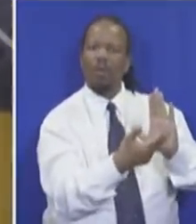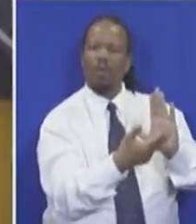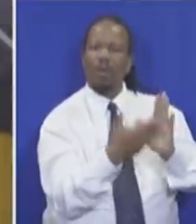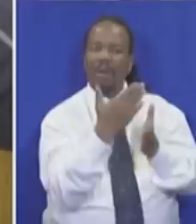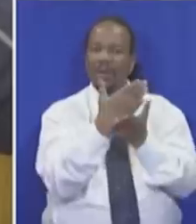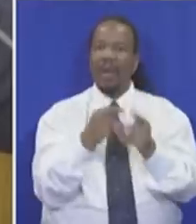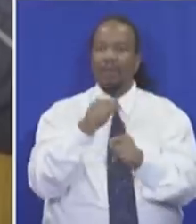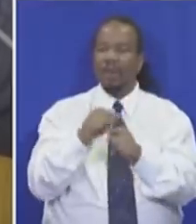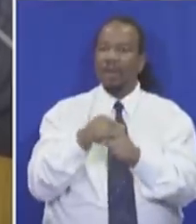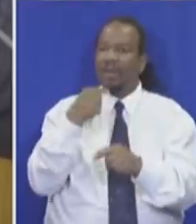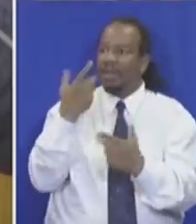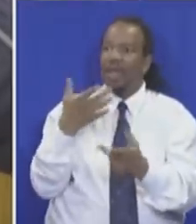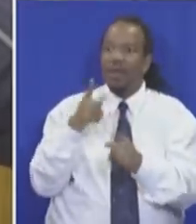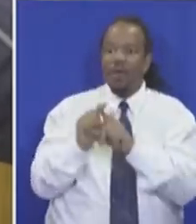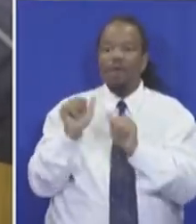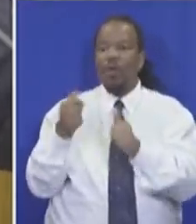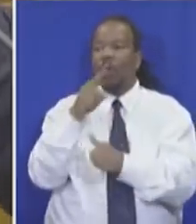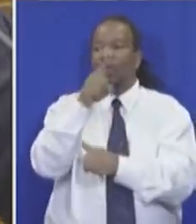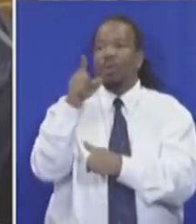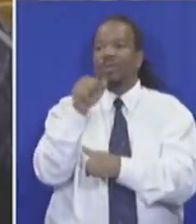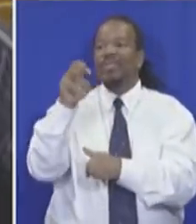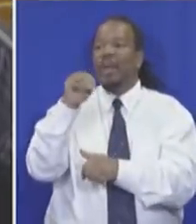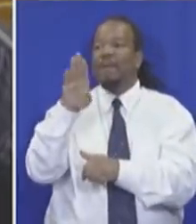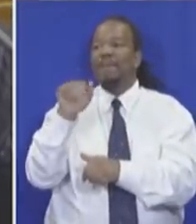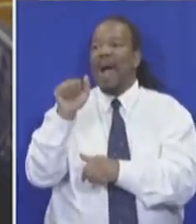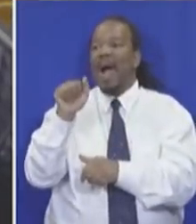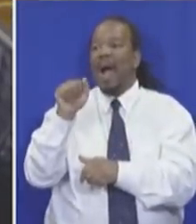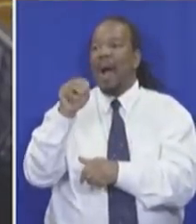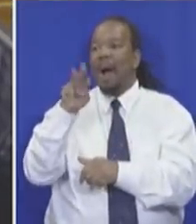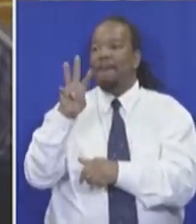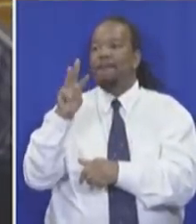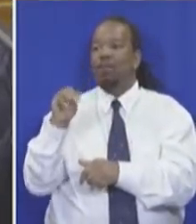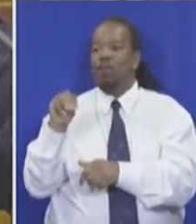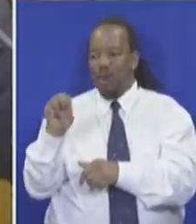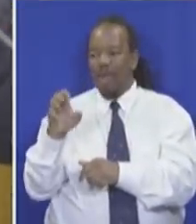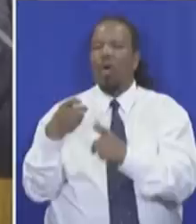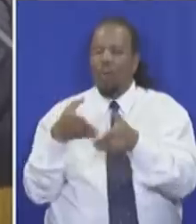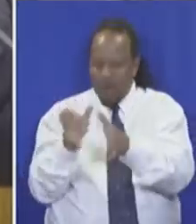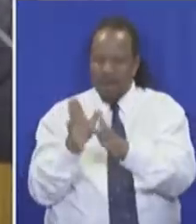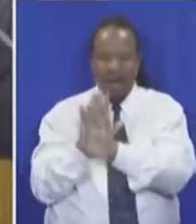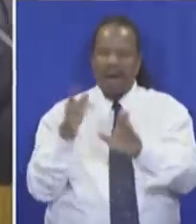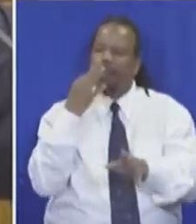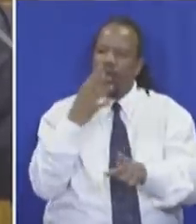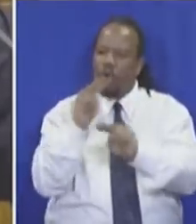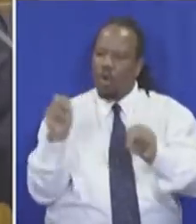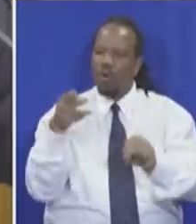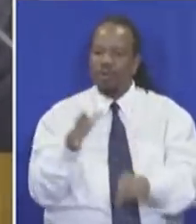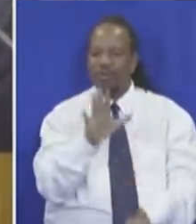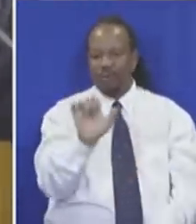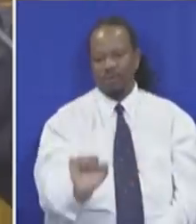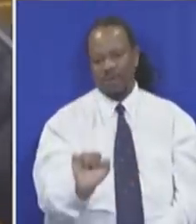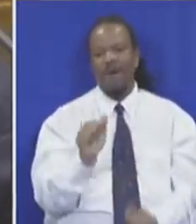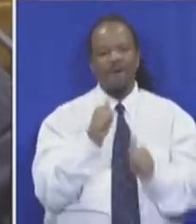asked, are you going to do it in Zimbabwe anyways? I said, no, this is not Zimbabwe. It's South Africa. We are going to do it within the law,